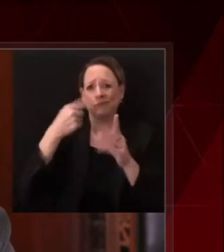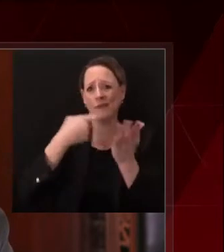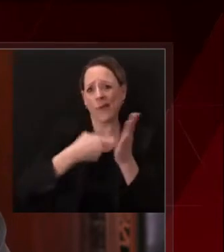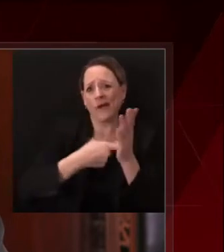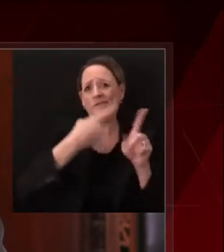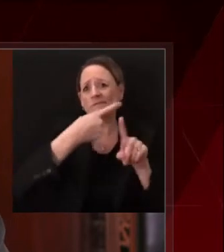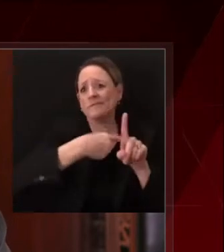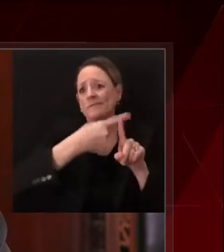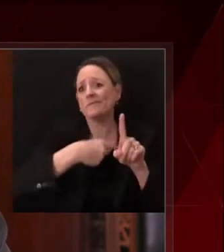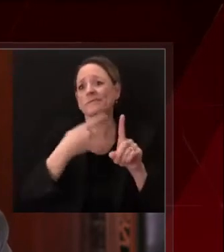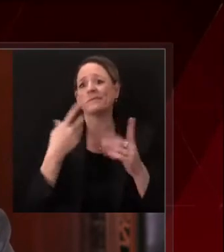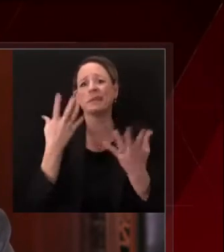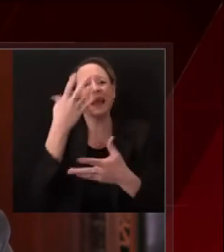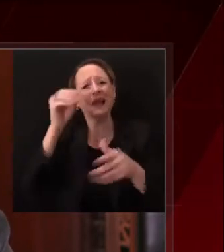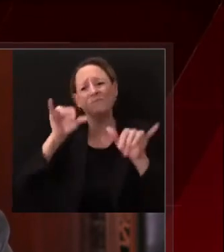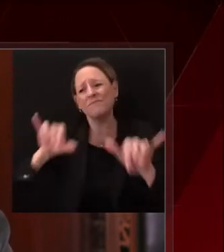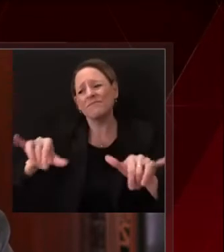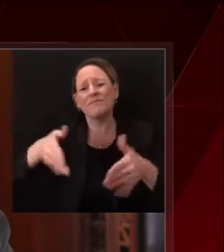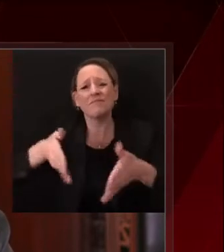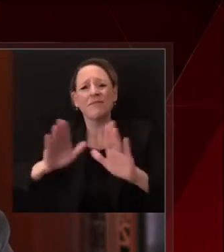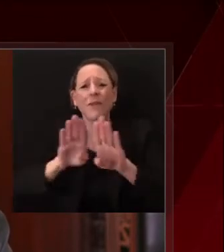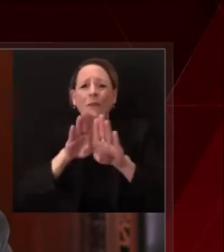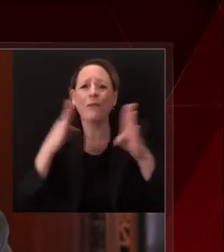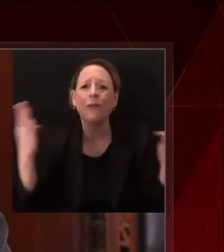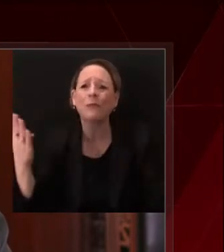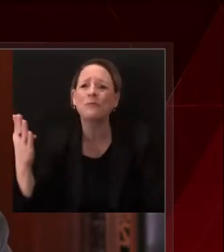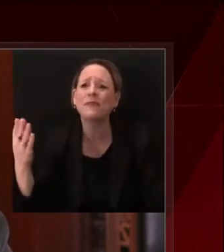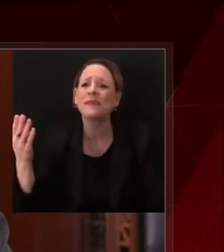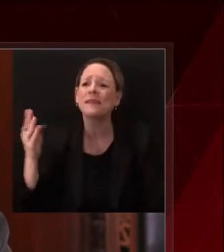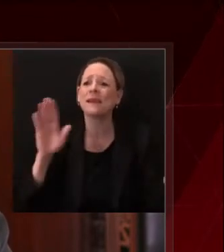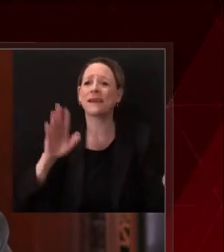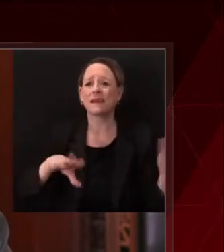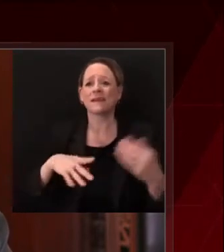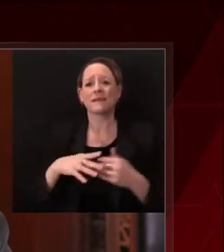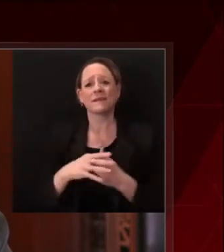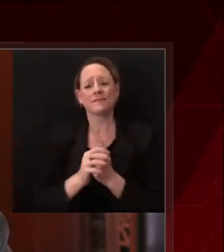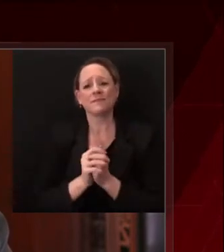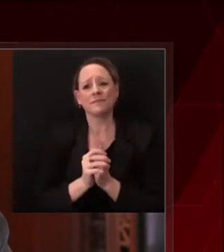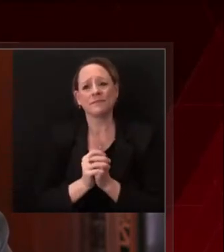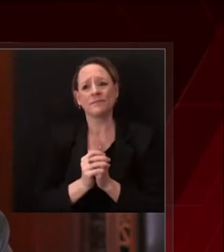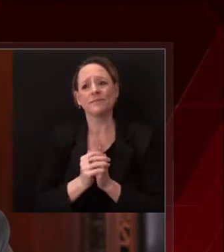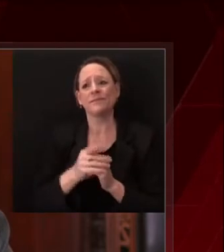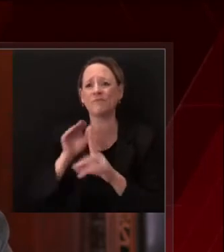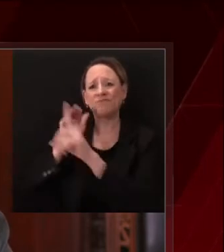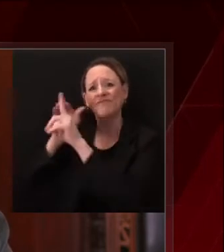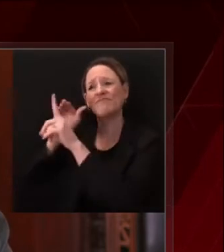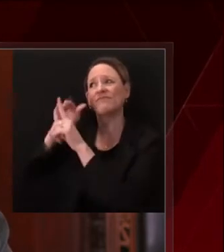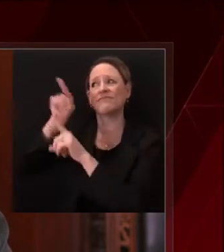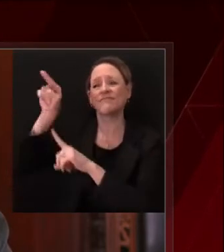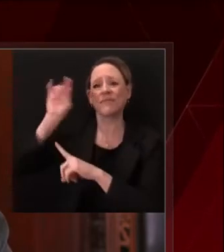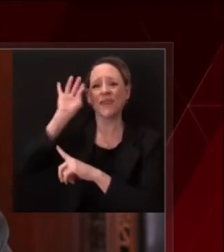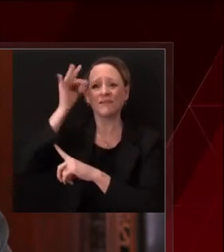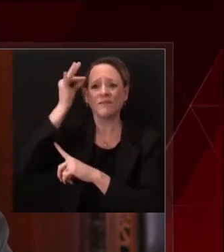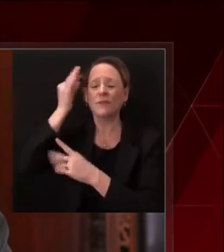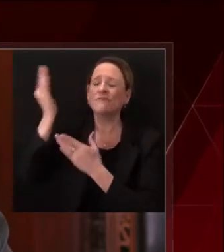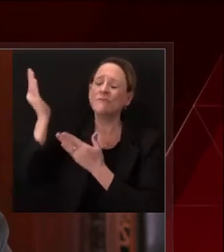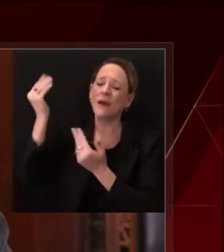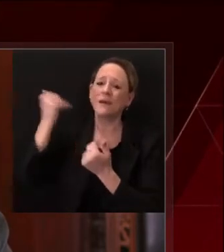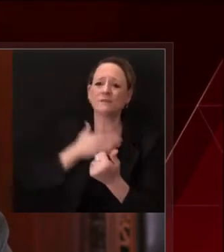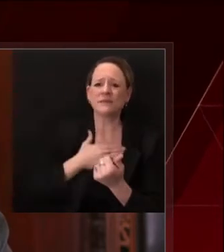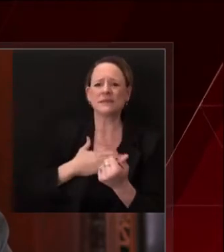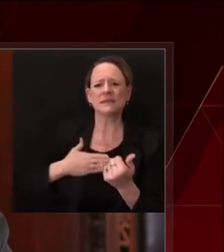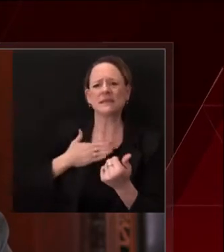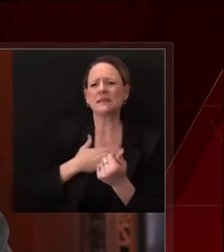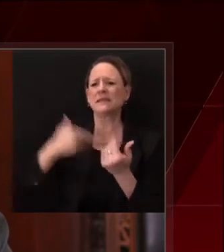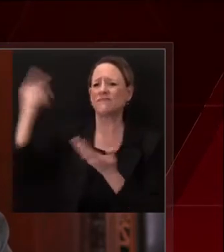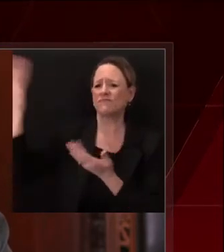continue to call on our federal partners to pass meaningful comprehensive support for our state and i hope wisconsinites will join me